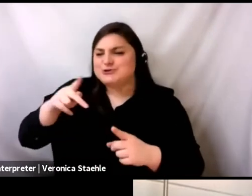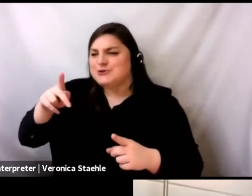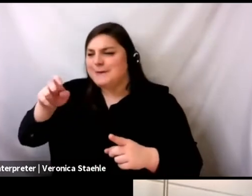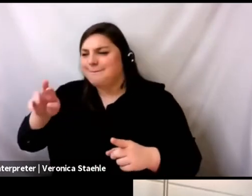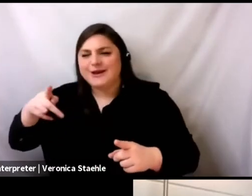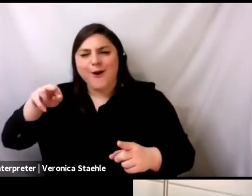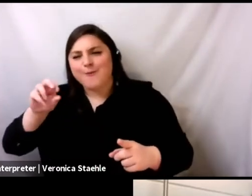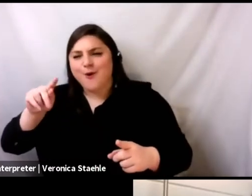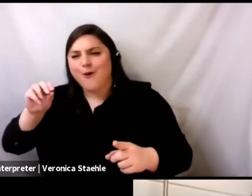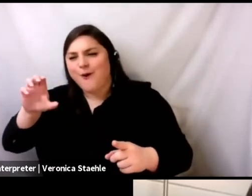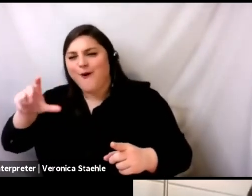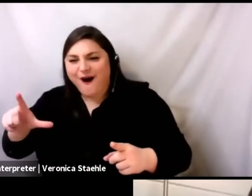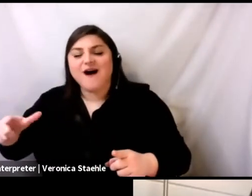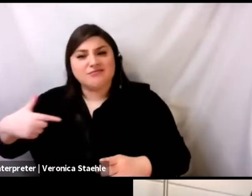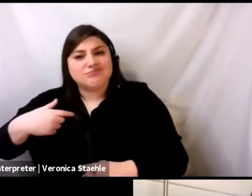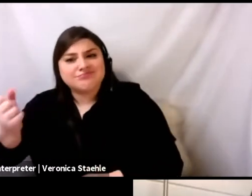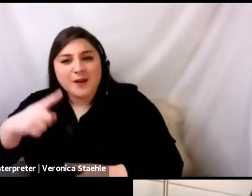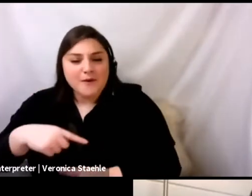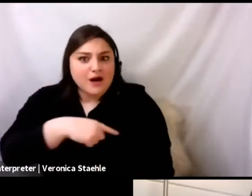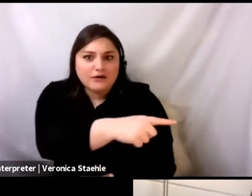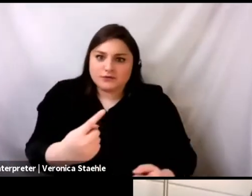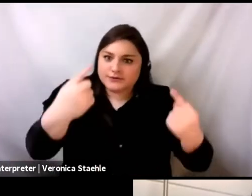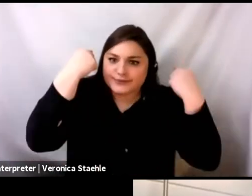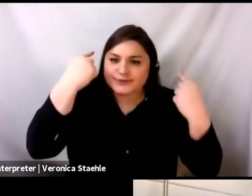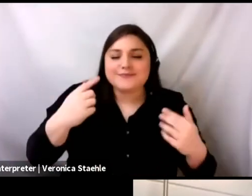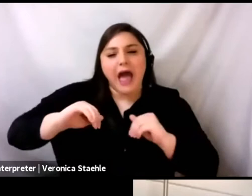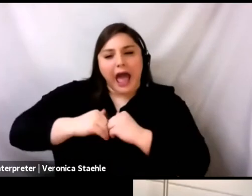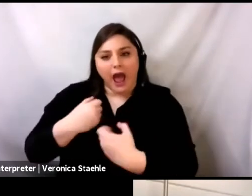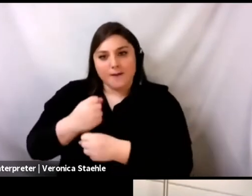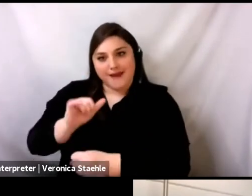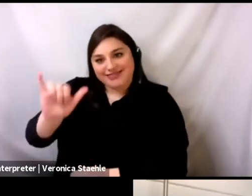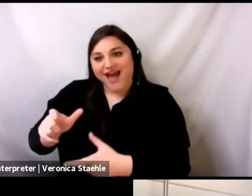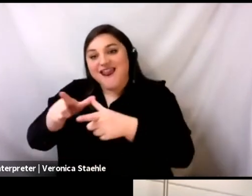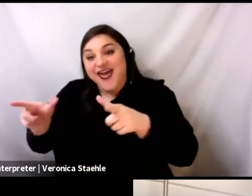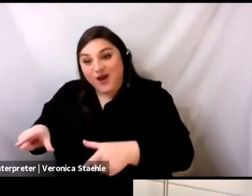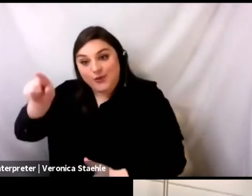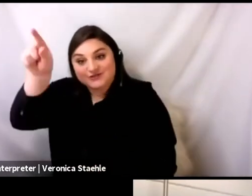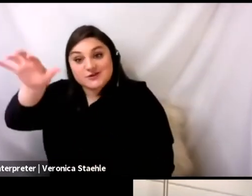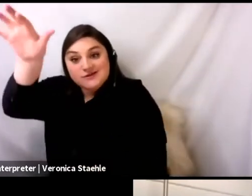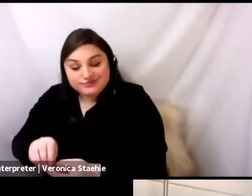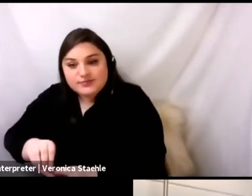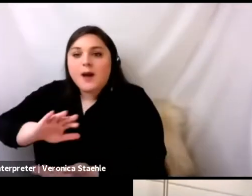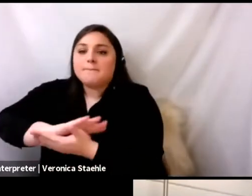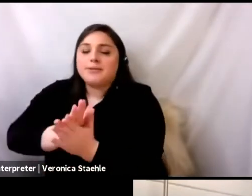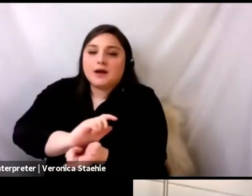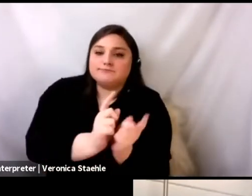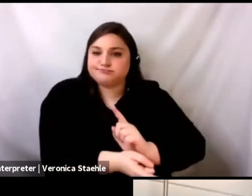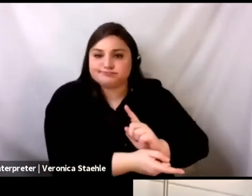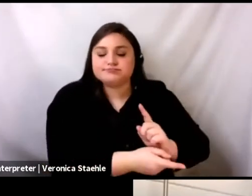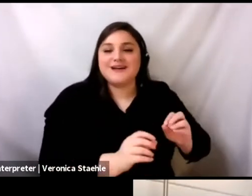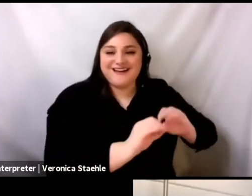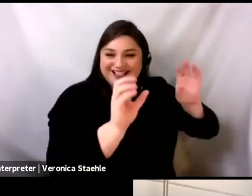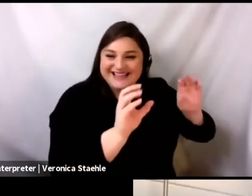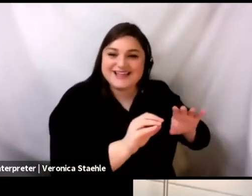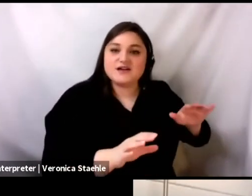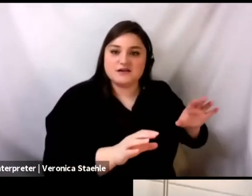into a language that is going to be welcoming and become accessible to more people? And, and so it's, it's